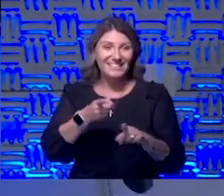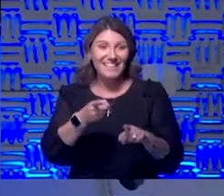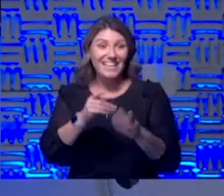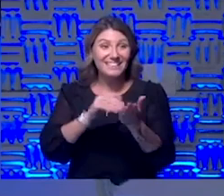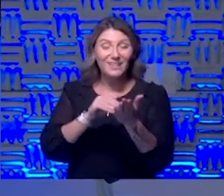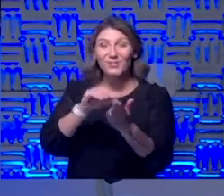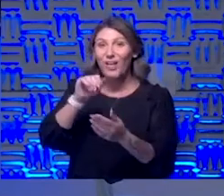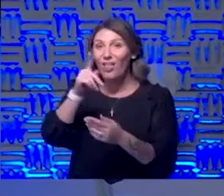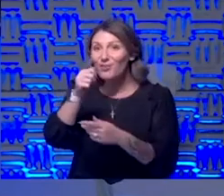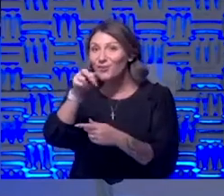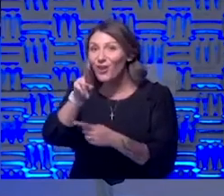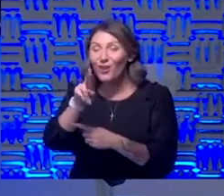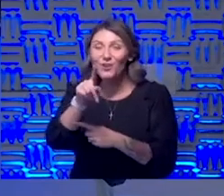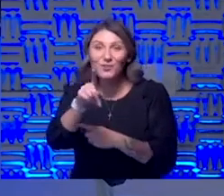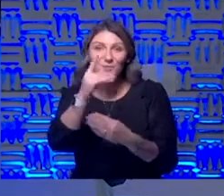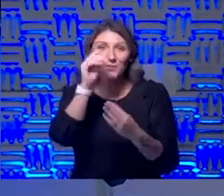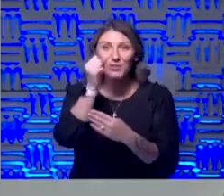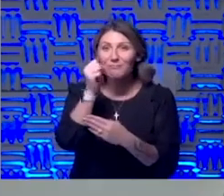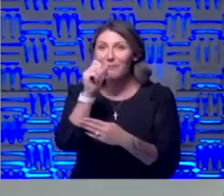what are your comments and thoughts